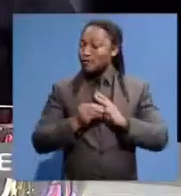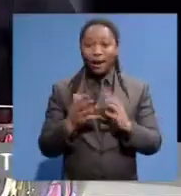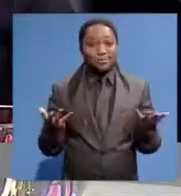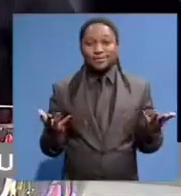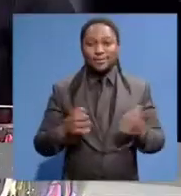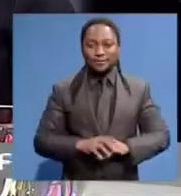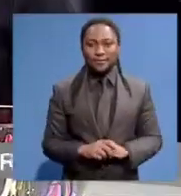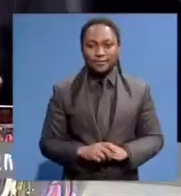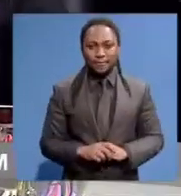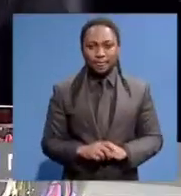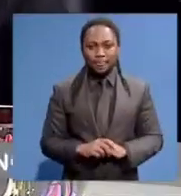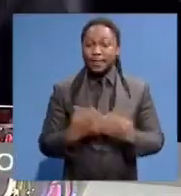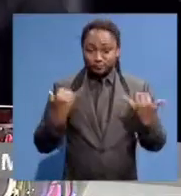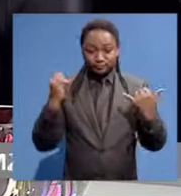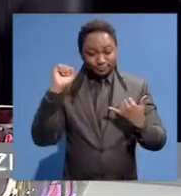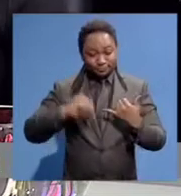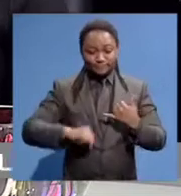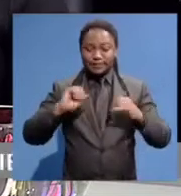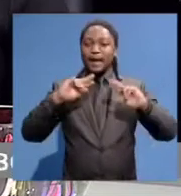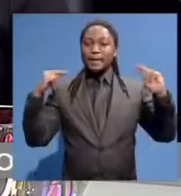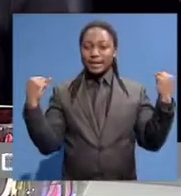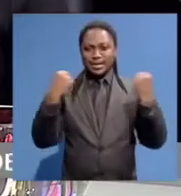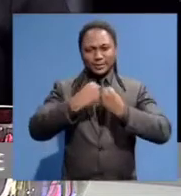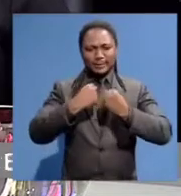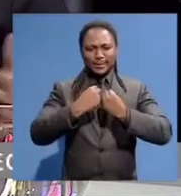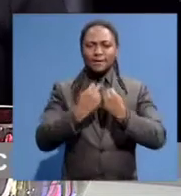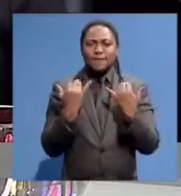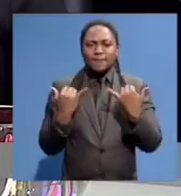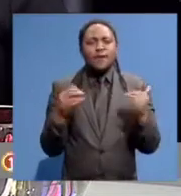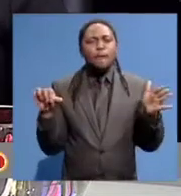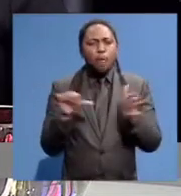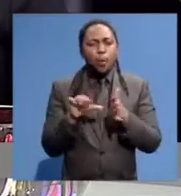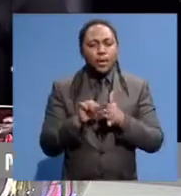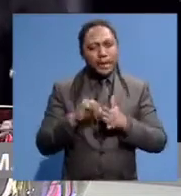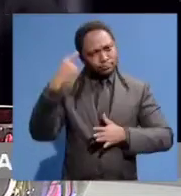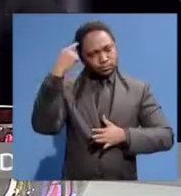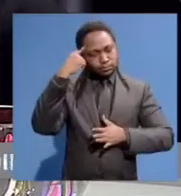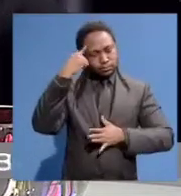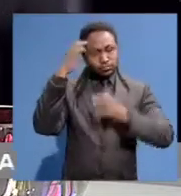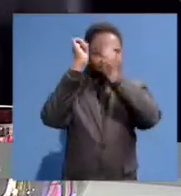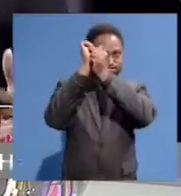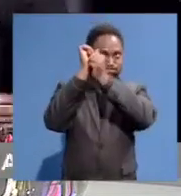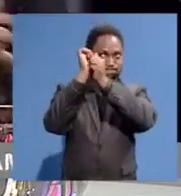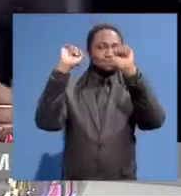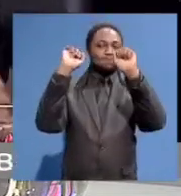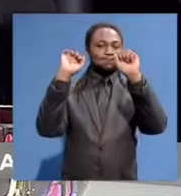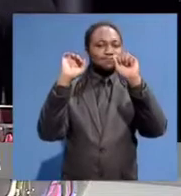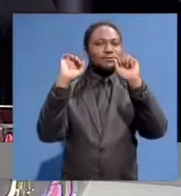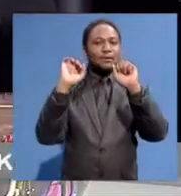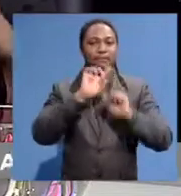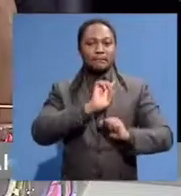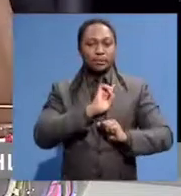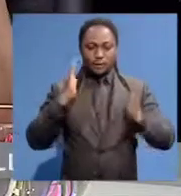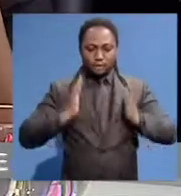health of the nation, it was important for Otata to allow us to emancipate ourselves from that slavery, because there's the physical